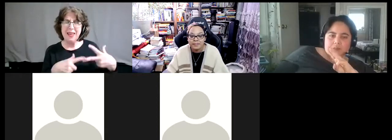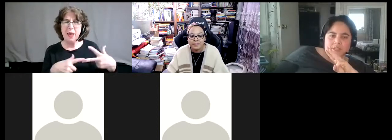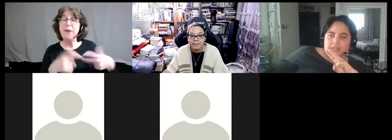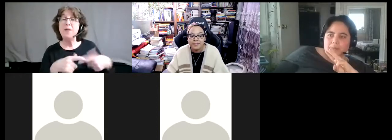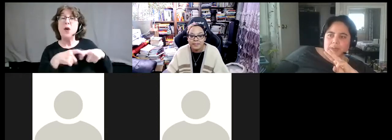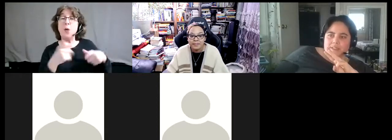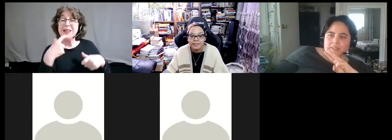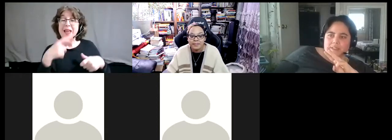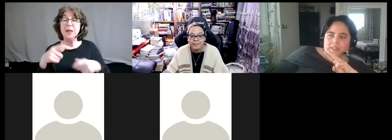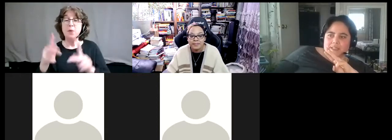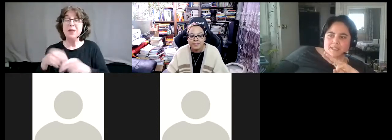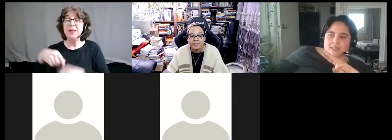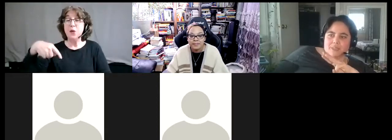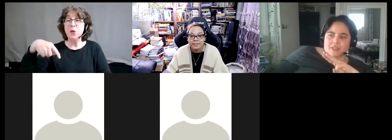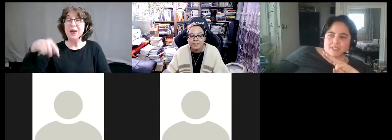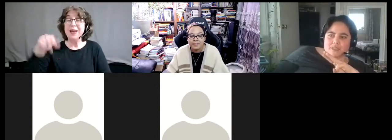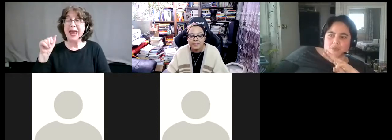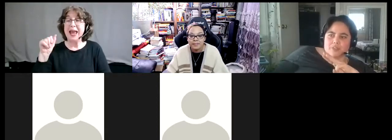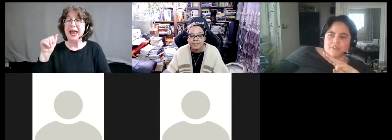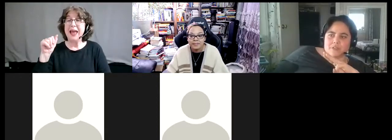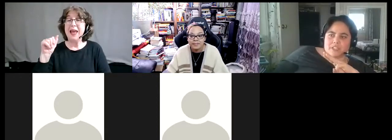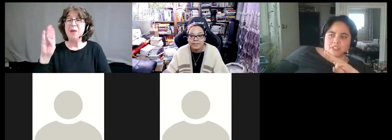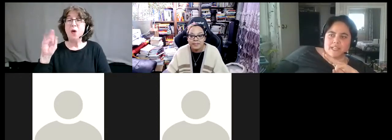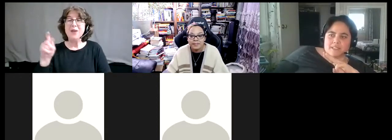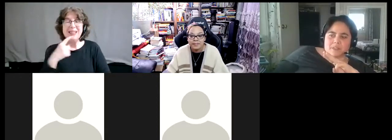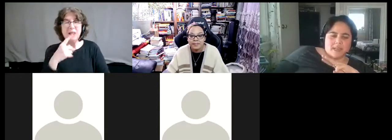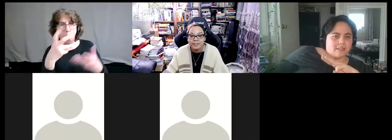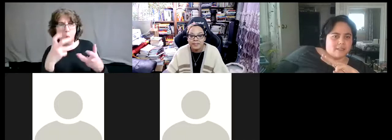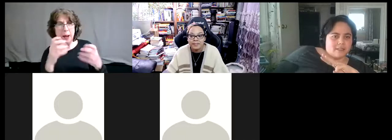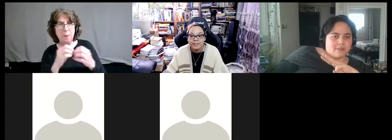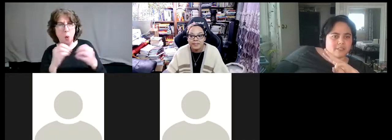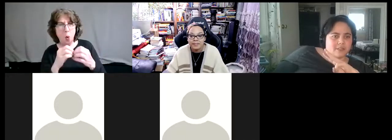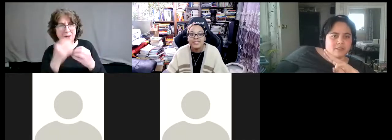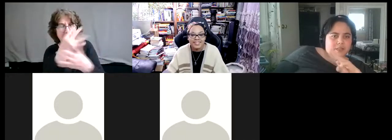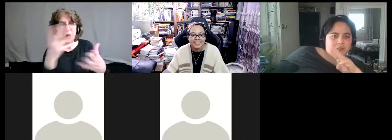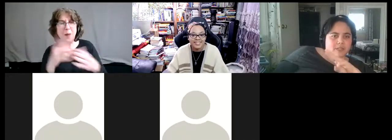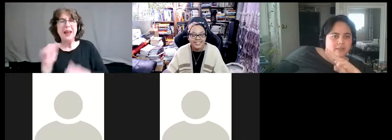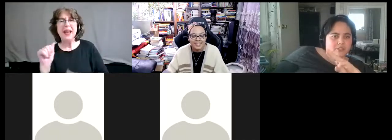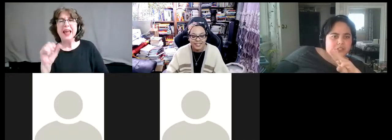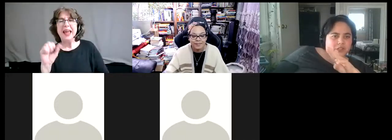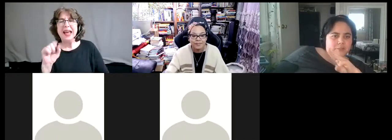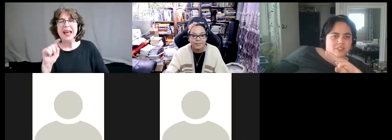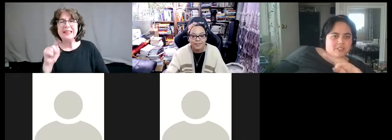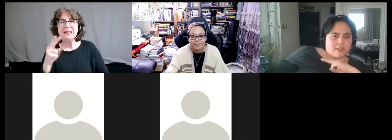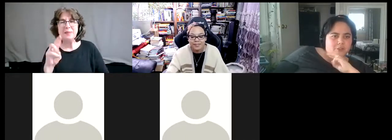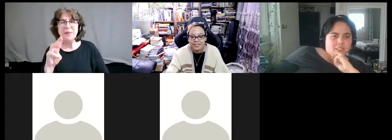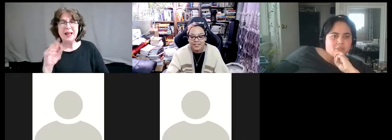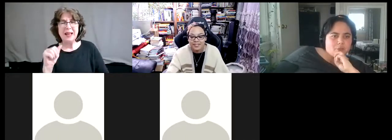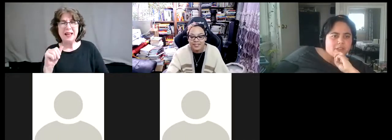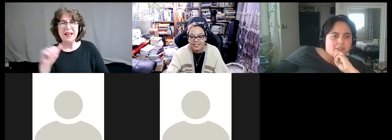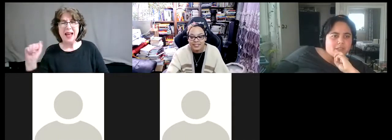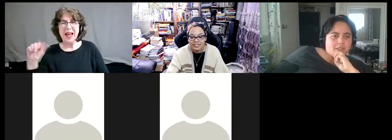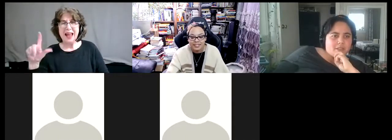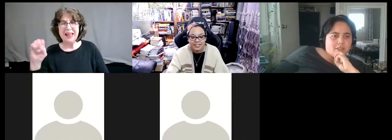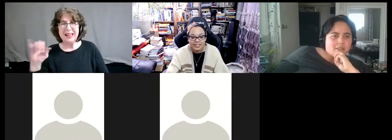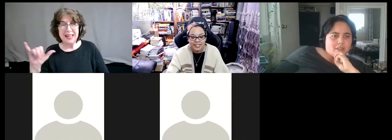Q and A box said they were interested in more information on asthma alley. Is there any way, do you have recommendations on how folks can learn